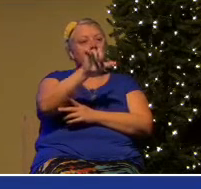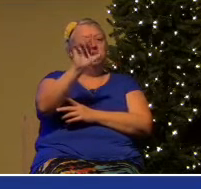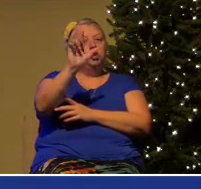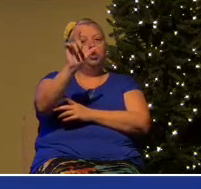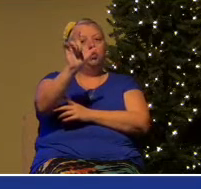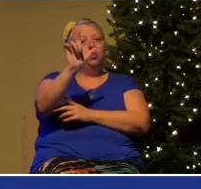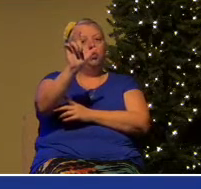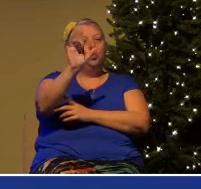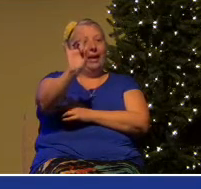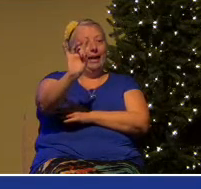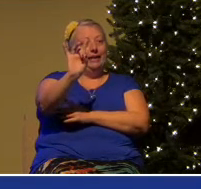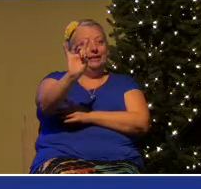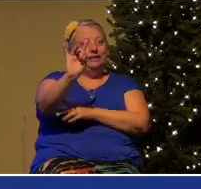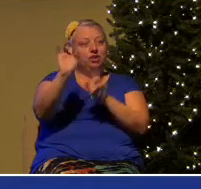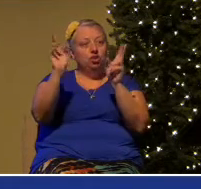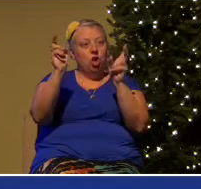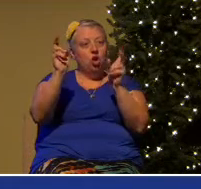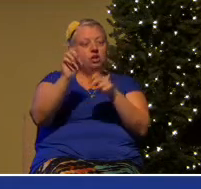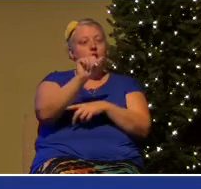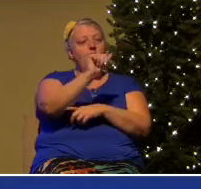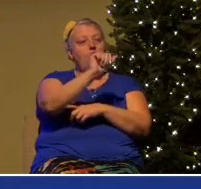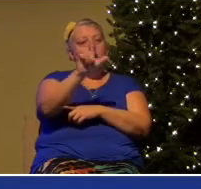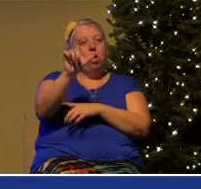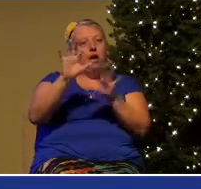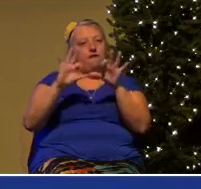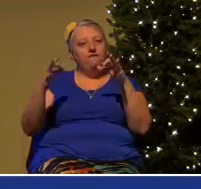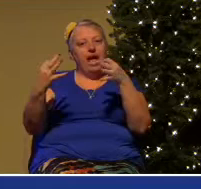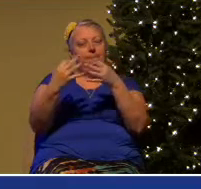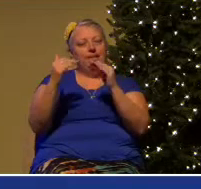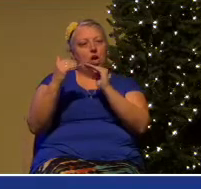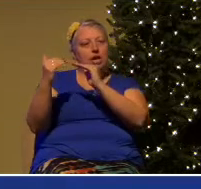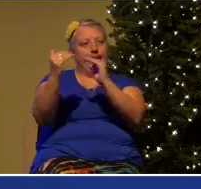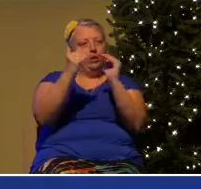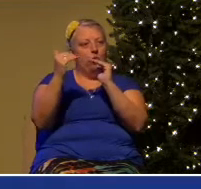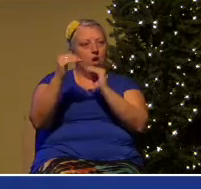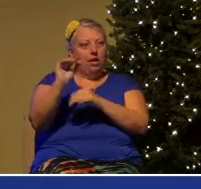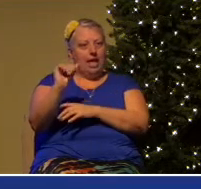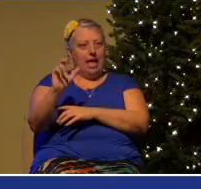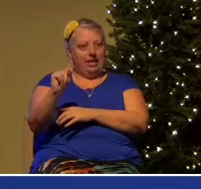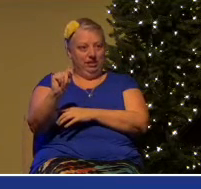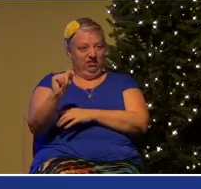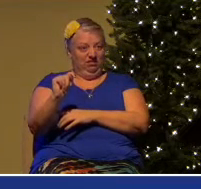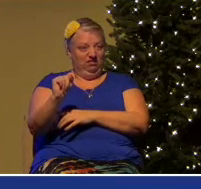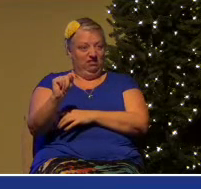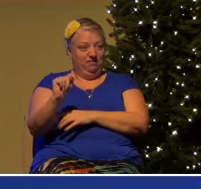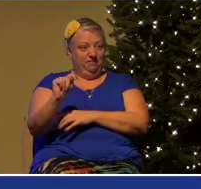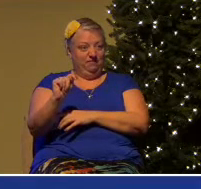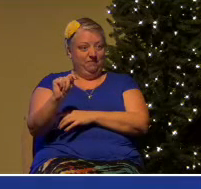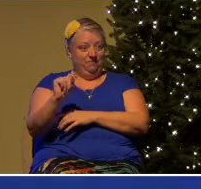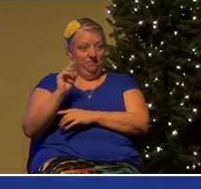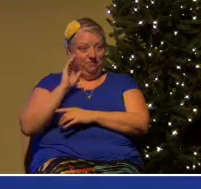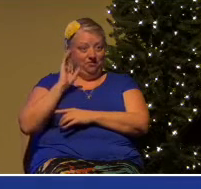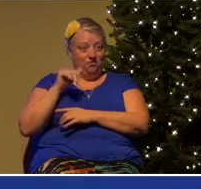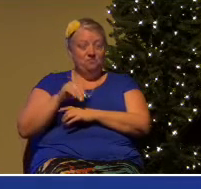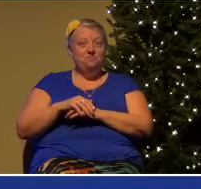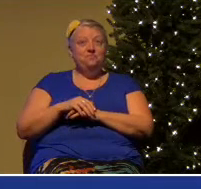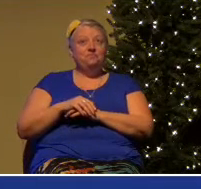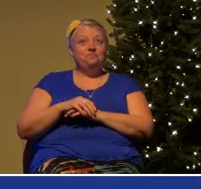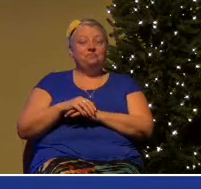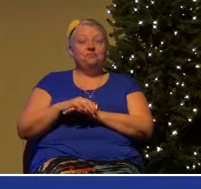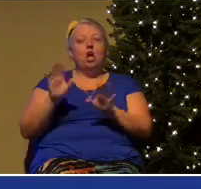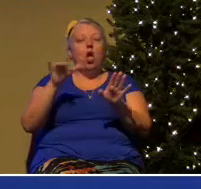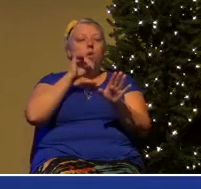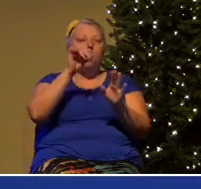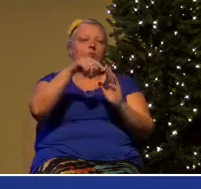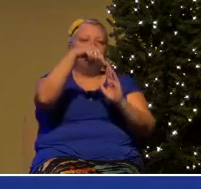All Families Are Equal Act. In all families are equal. And without spending a lot of